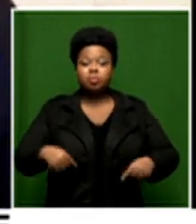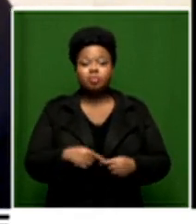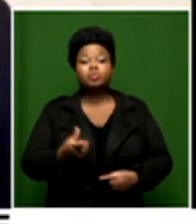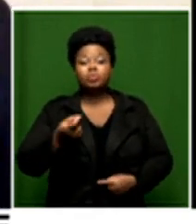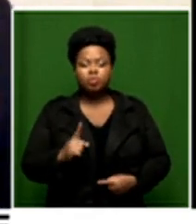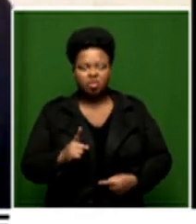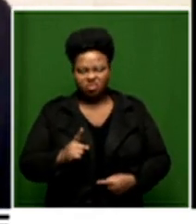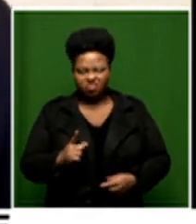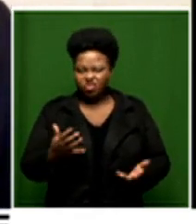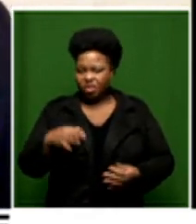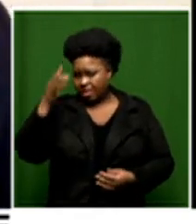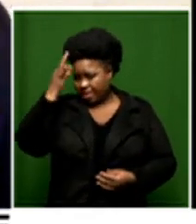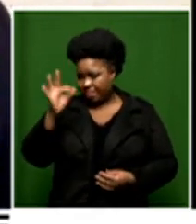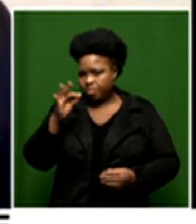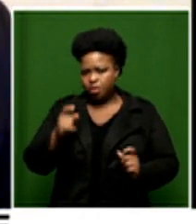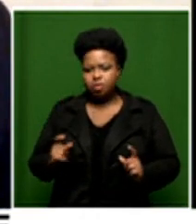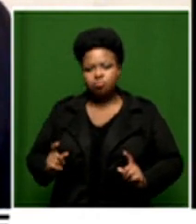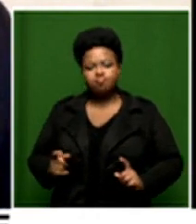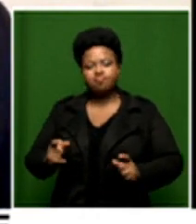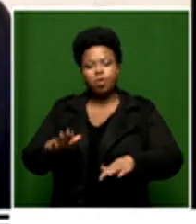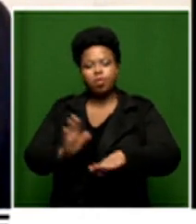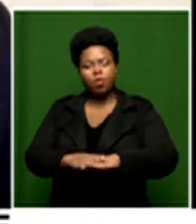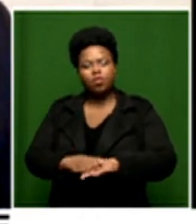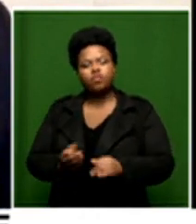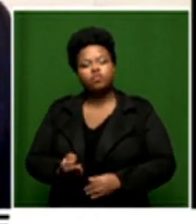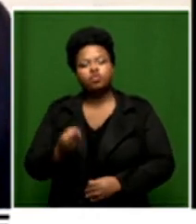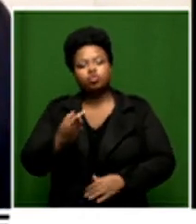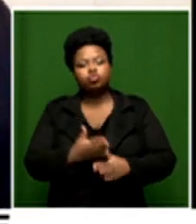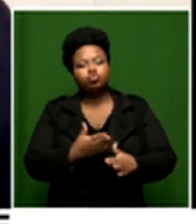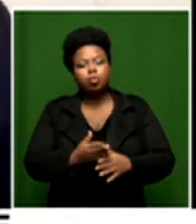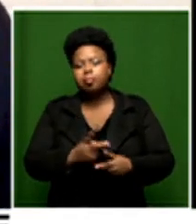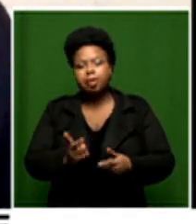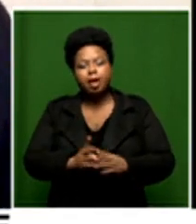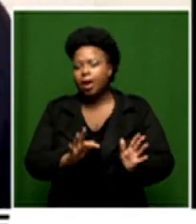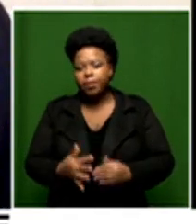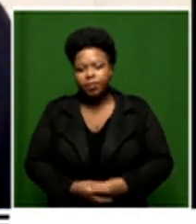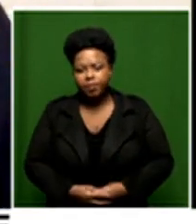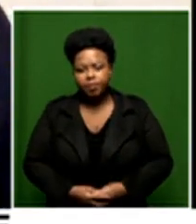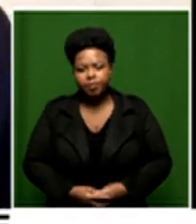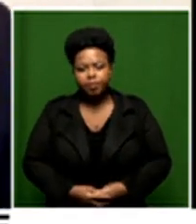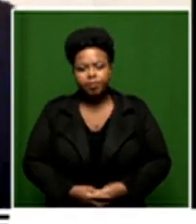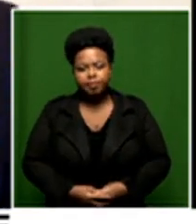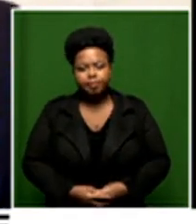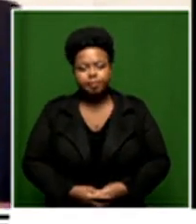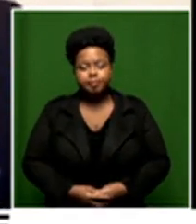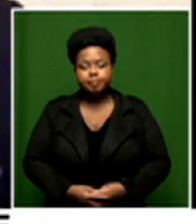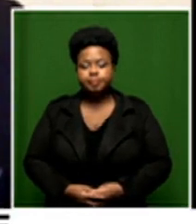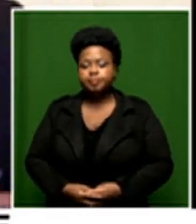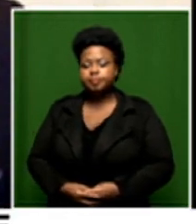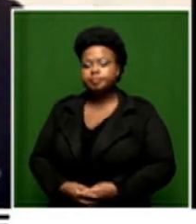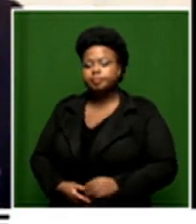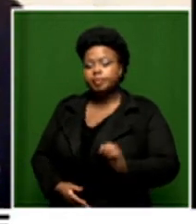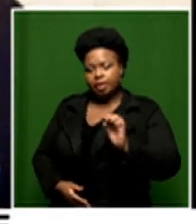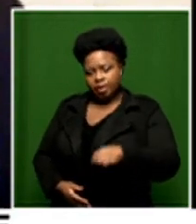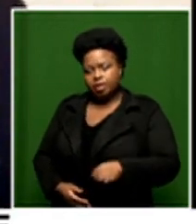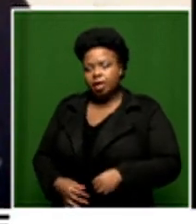as a government to fast track this for future job preparation yeah i i